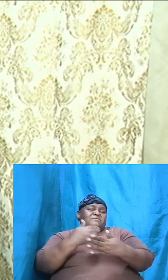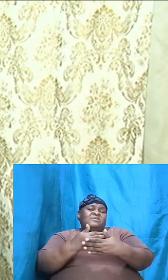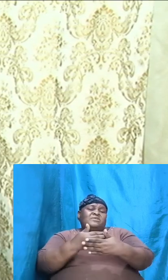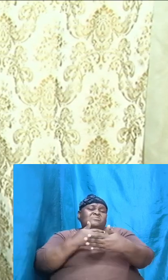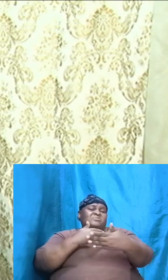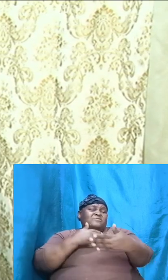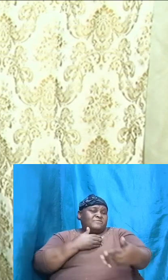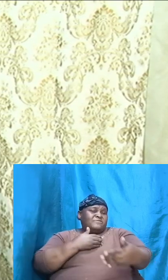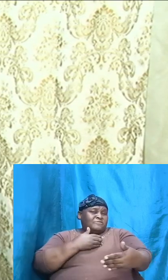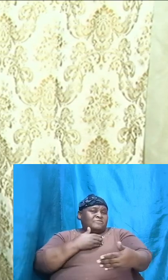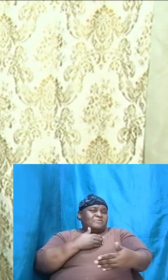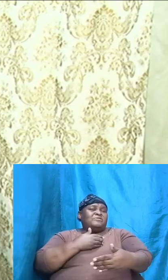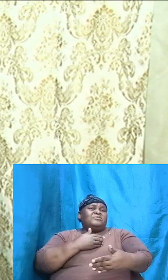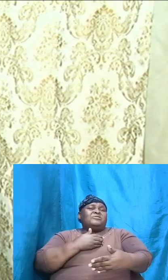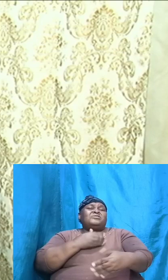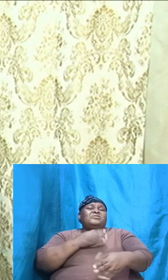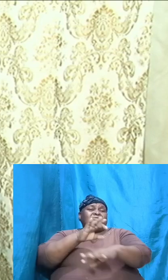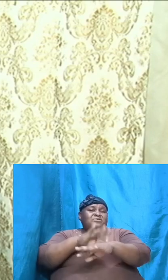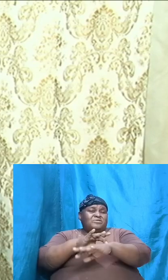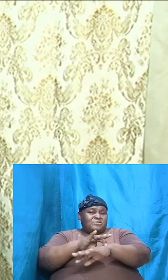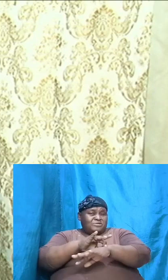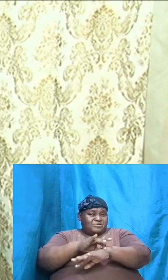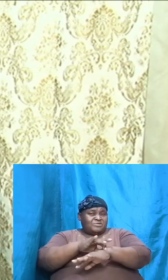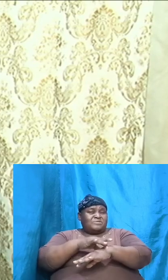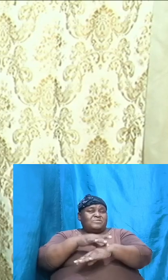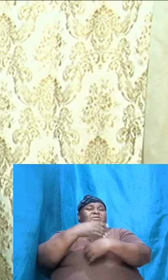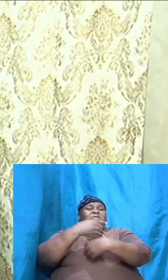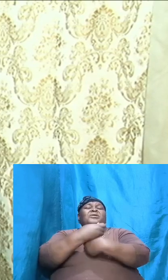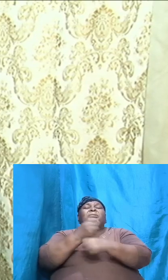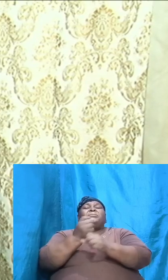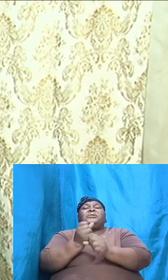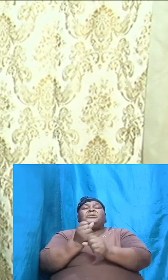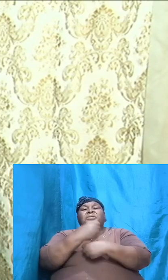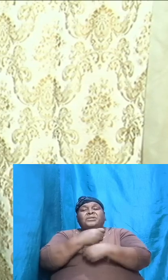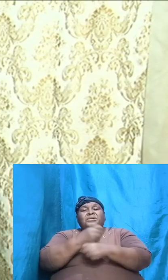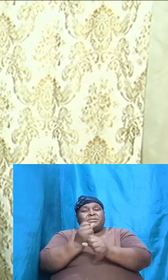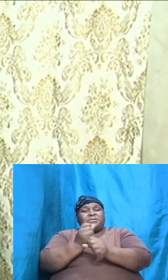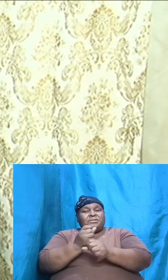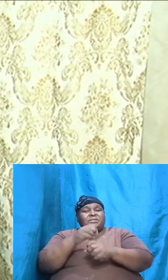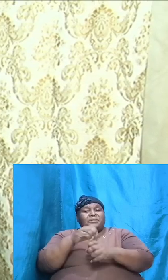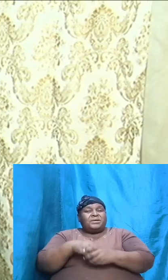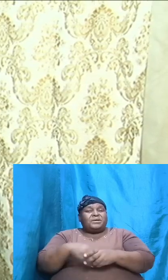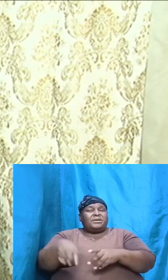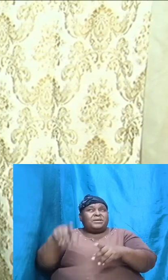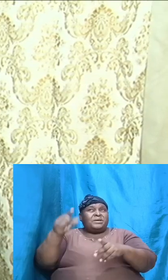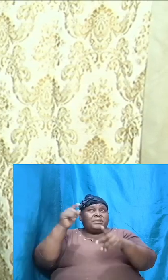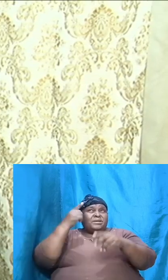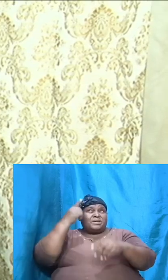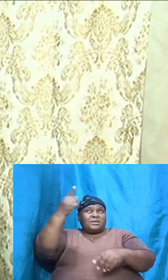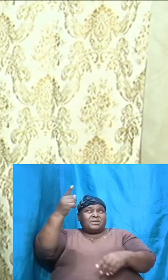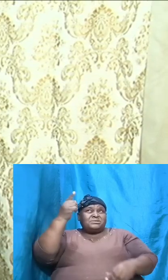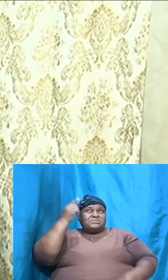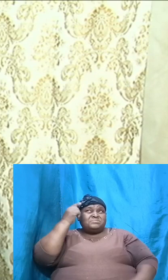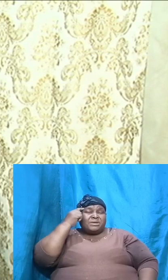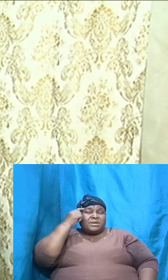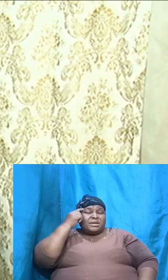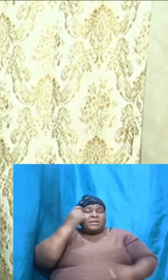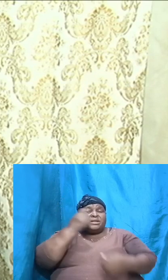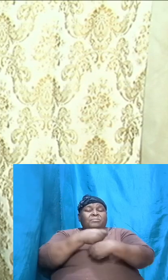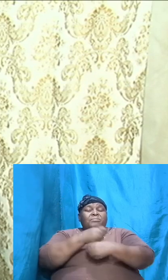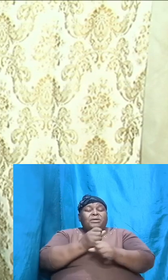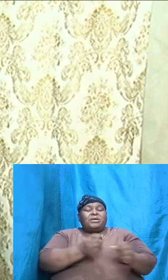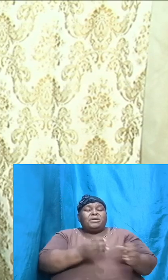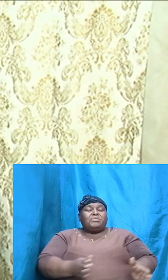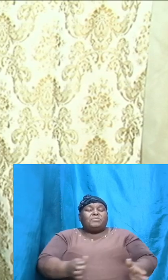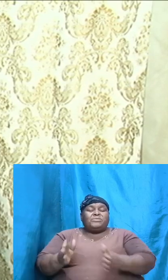foundation of the earth, in his logos, in his mind, he made preparations for it. So that by